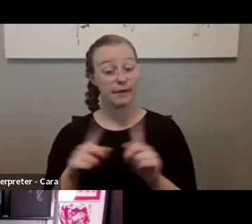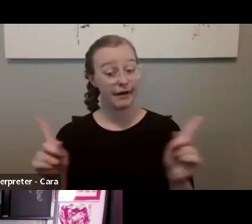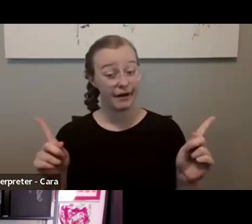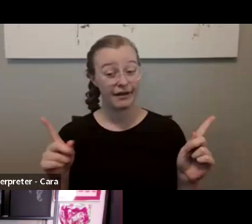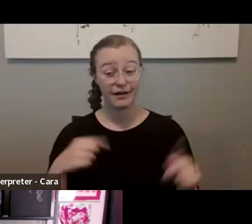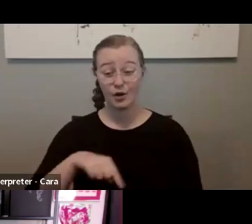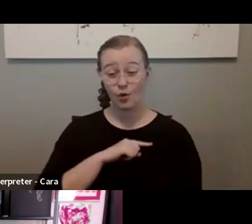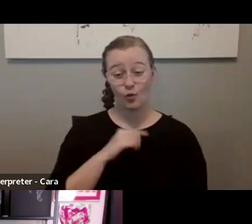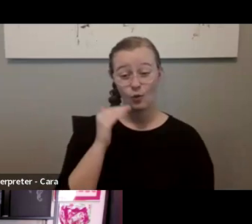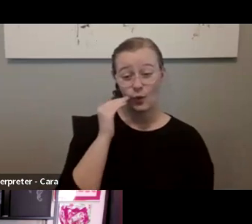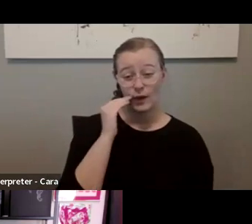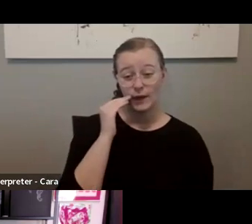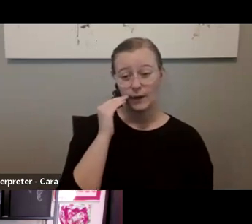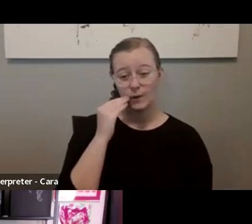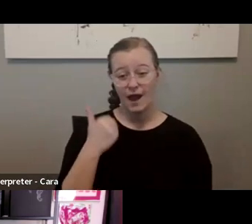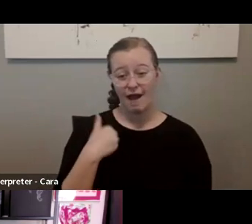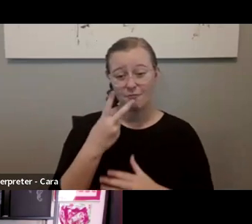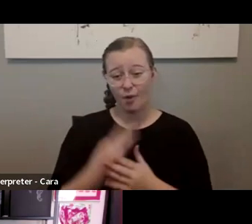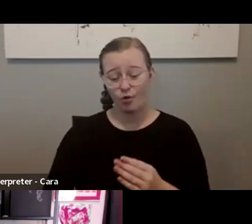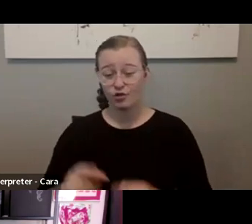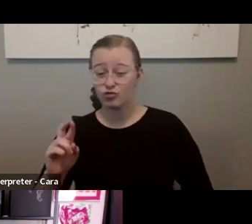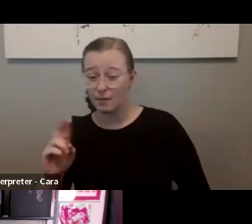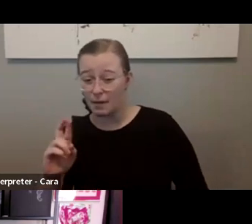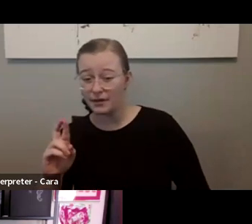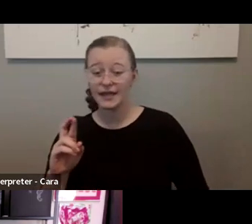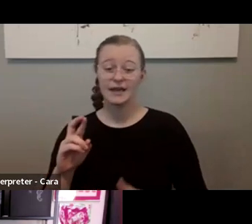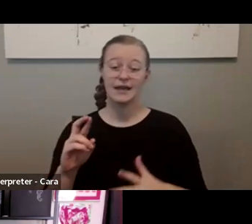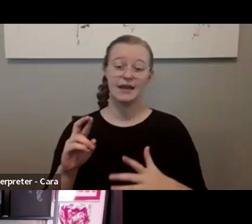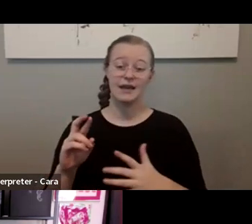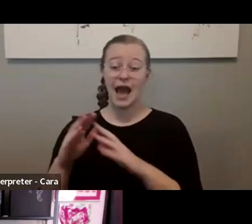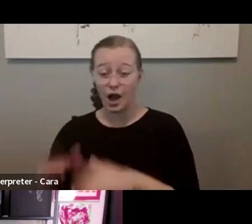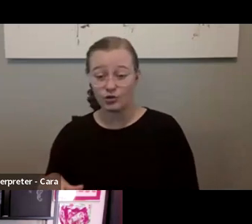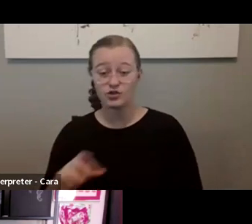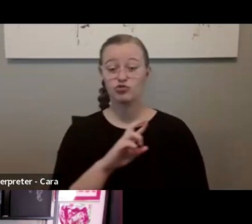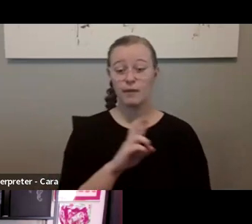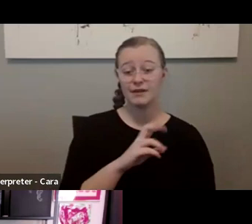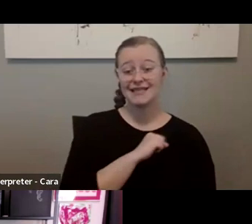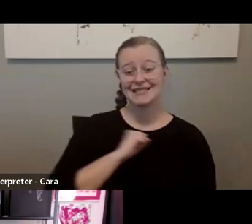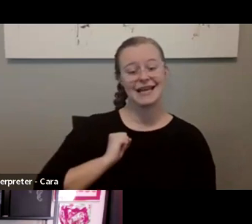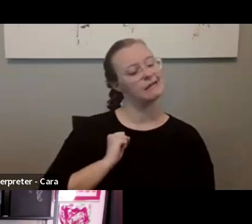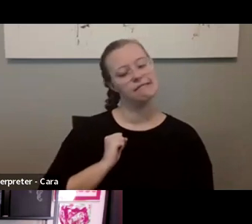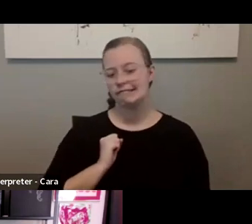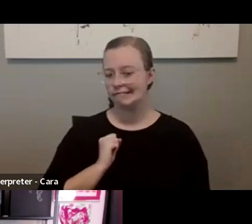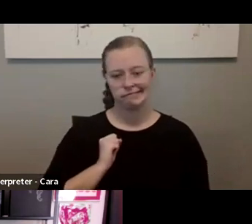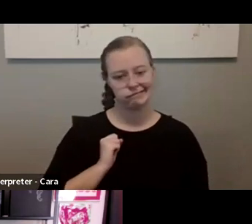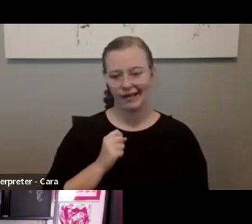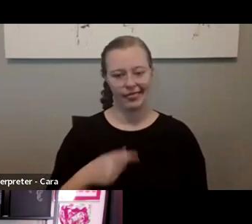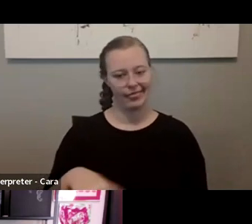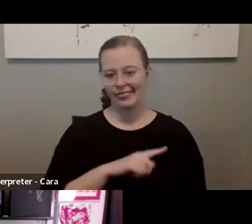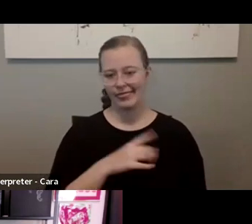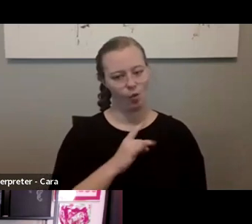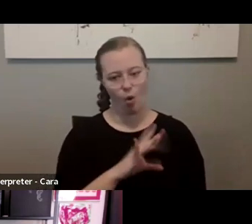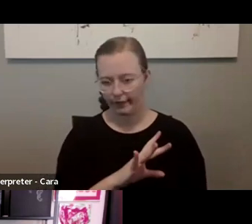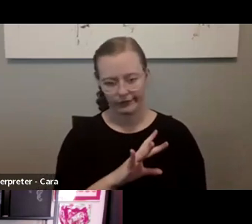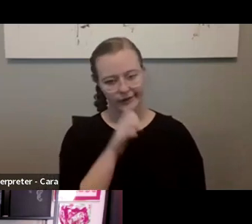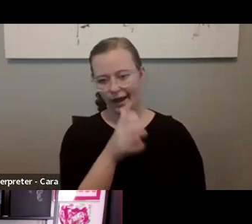that was we have both a Republican House and Senate, and we knew that was not going to be of interest. So if